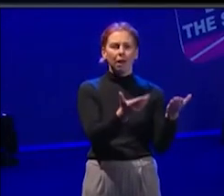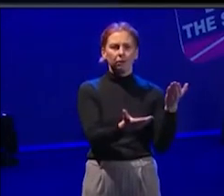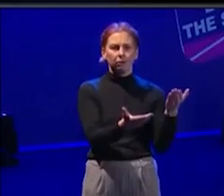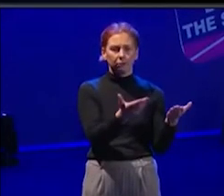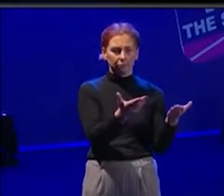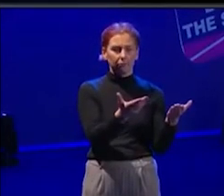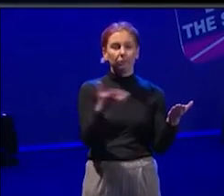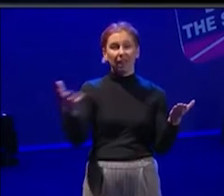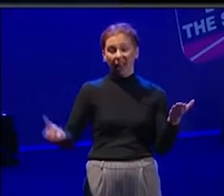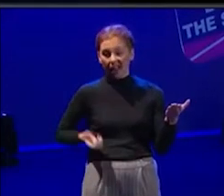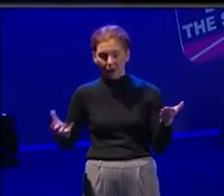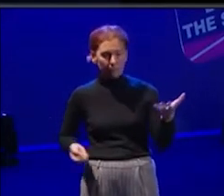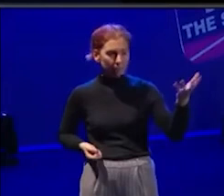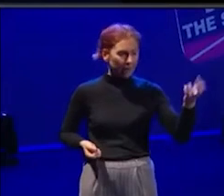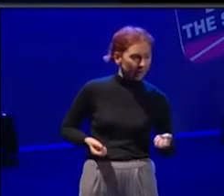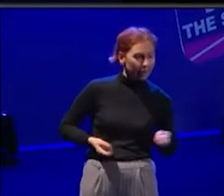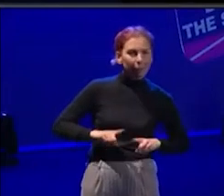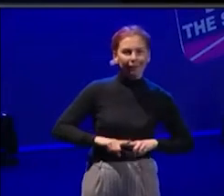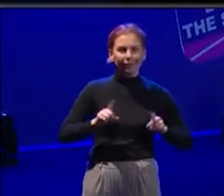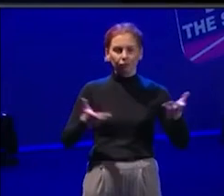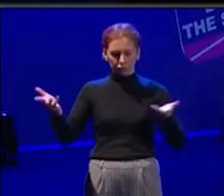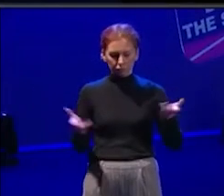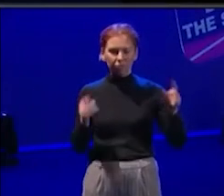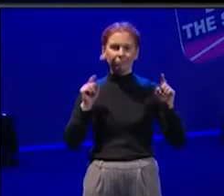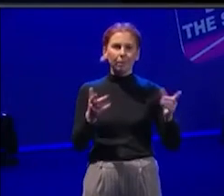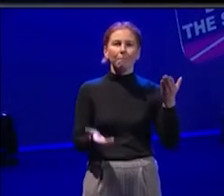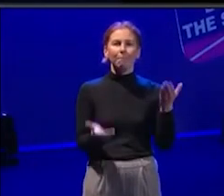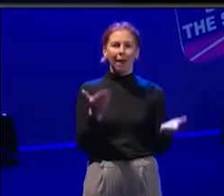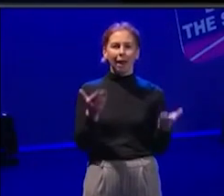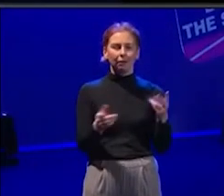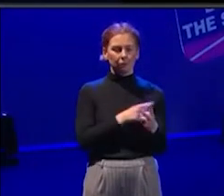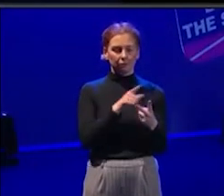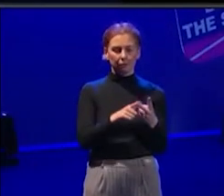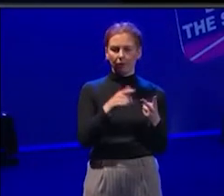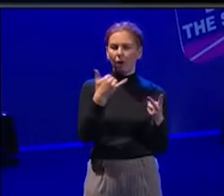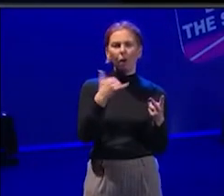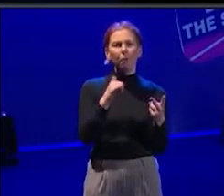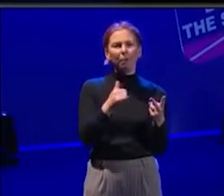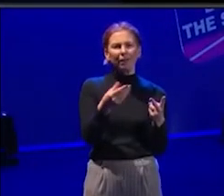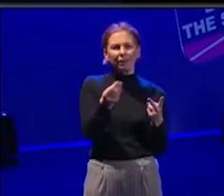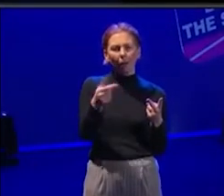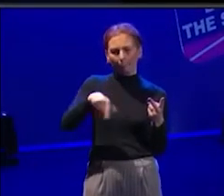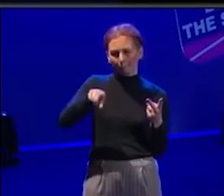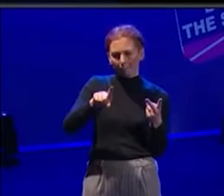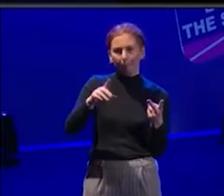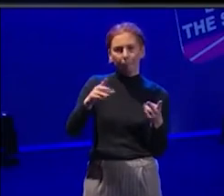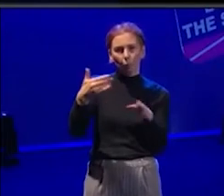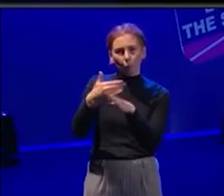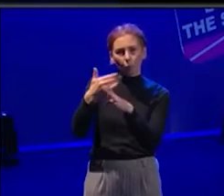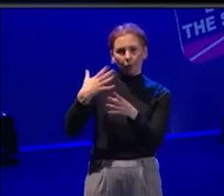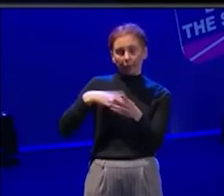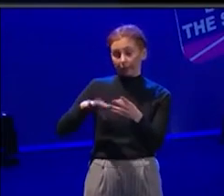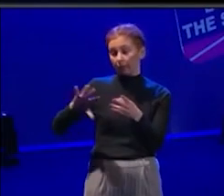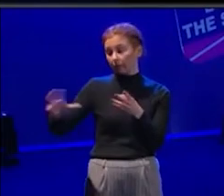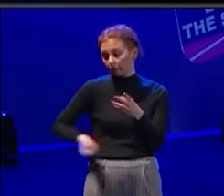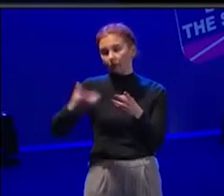income streams are. And actually, you might have some stuff that you need to do that is purely for getting the money